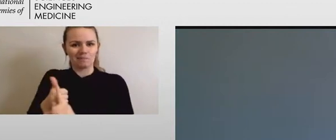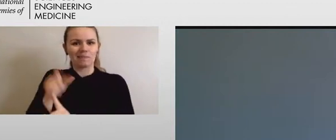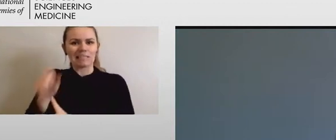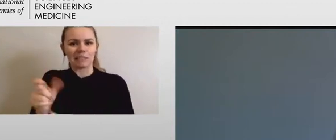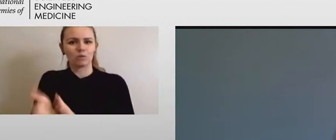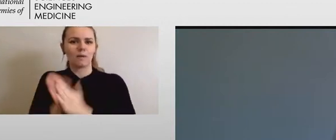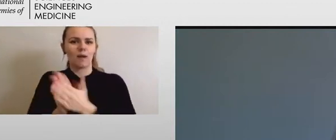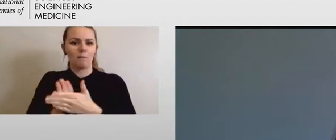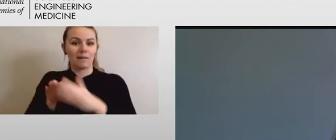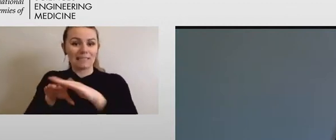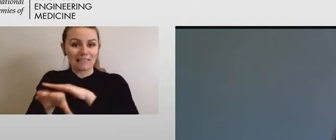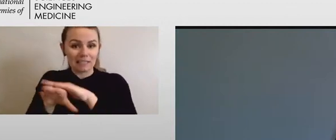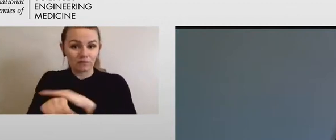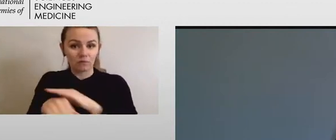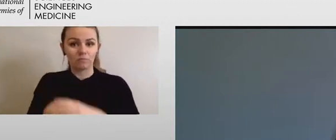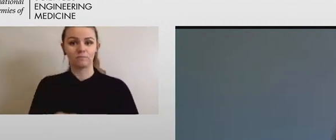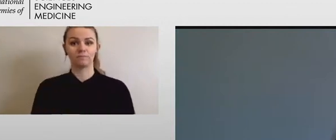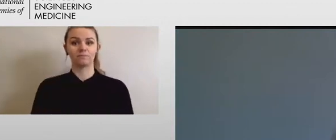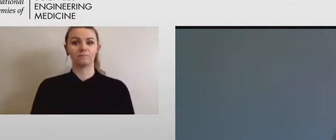within the field.